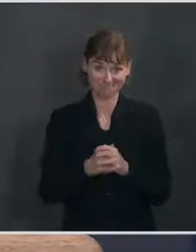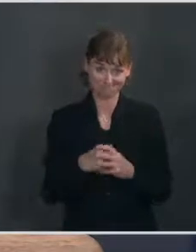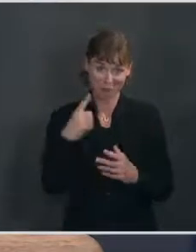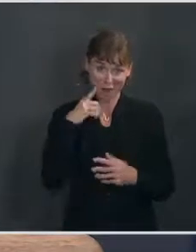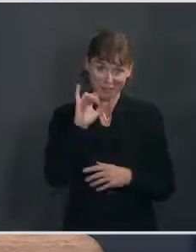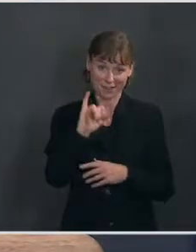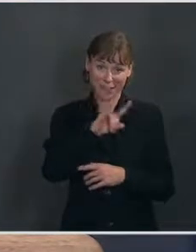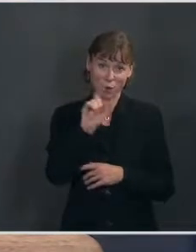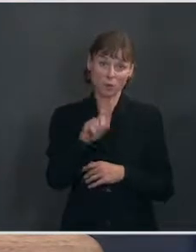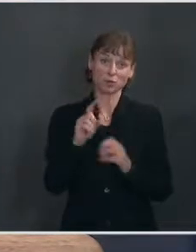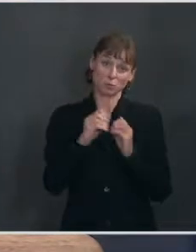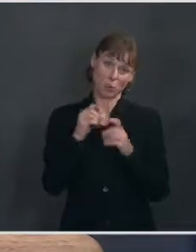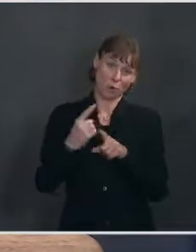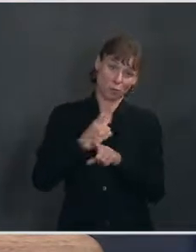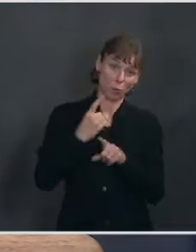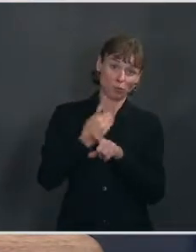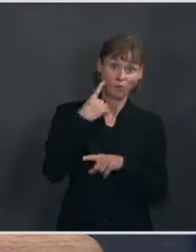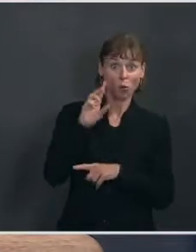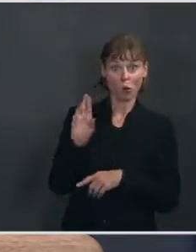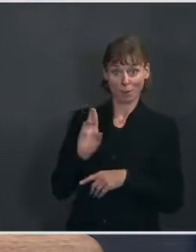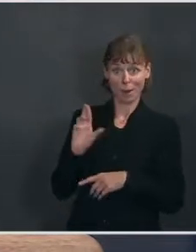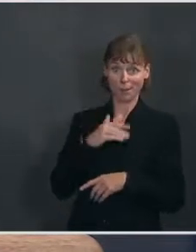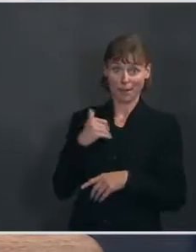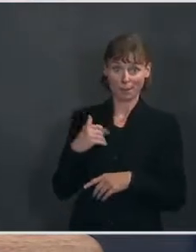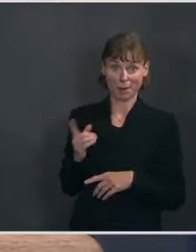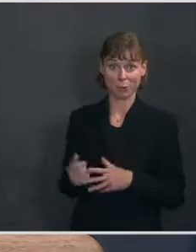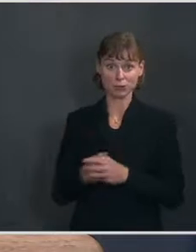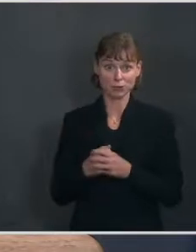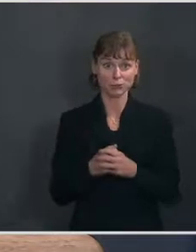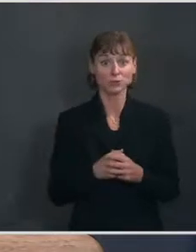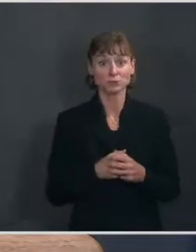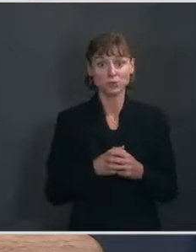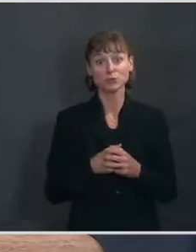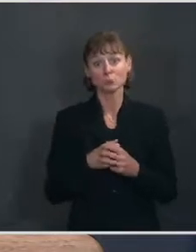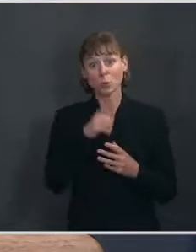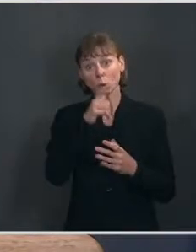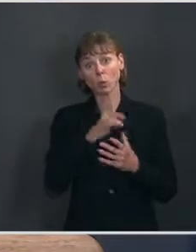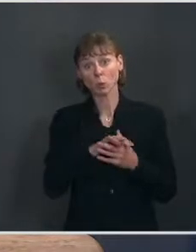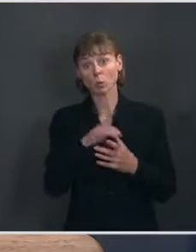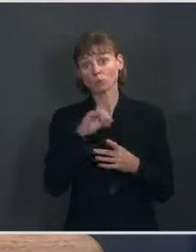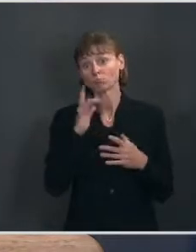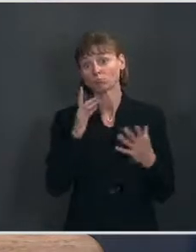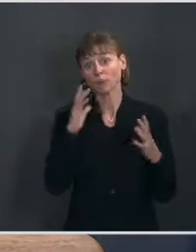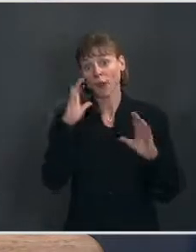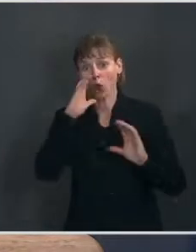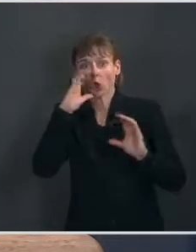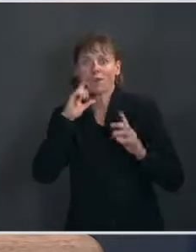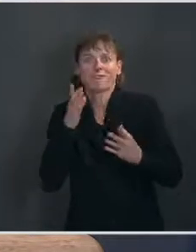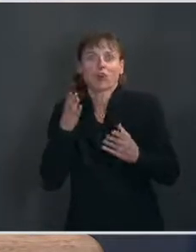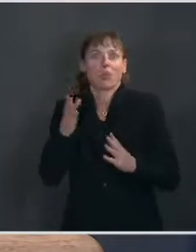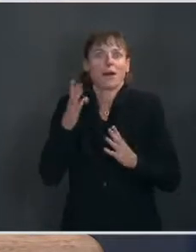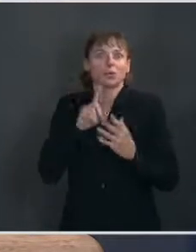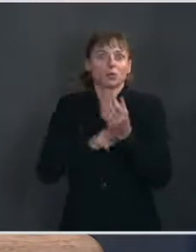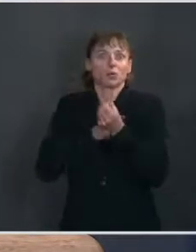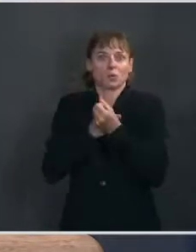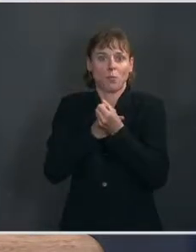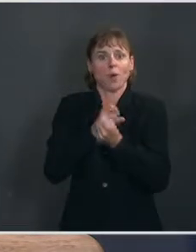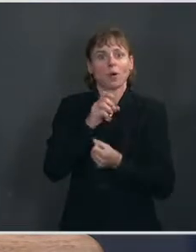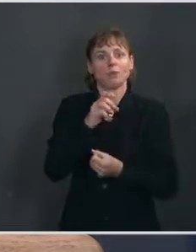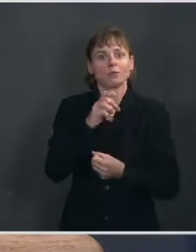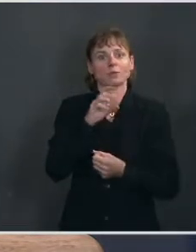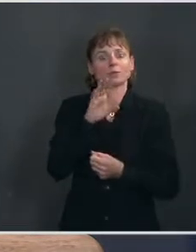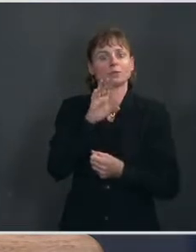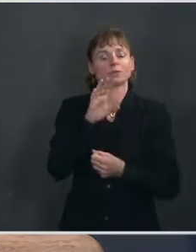a question that's probably more appropriate for Republican members who are looking for ways to support a bipartisan